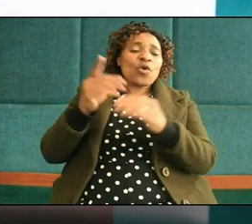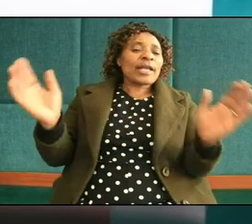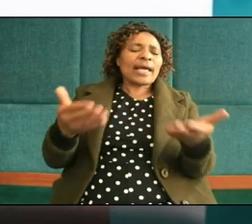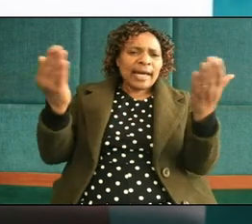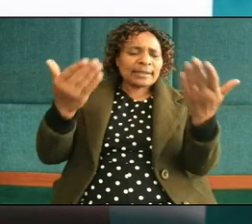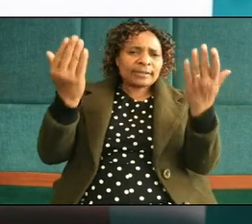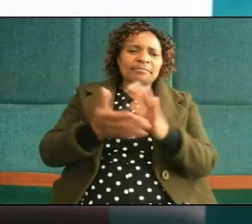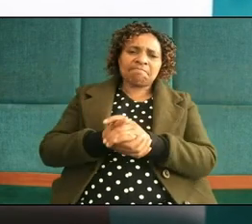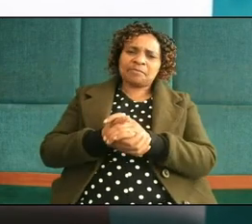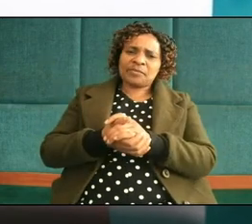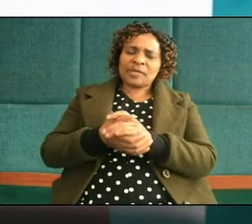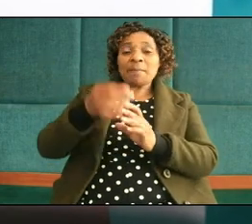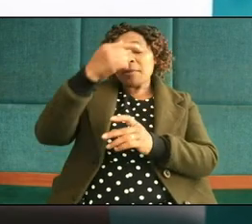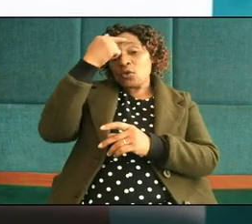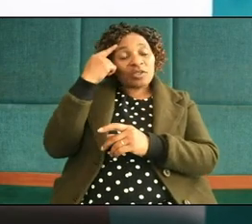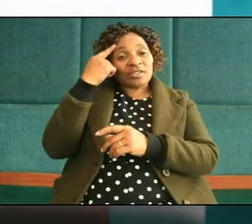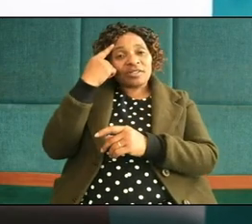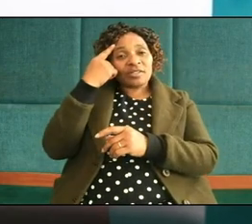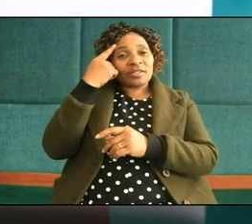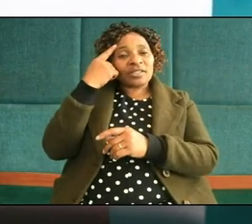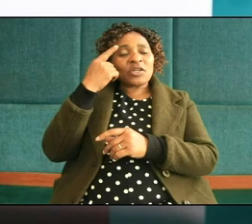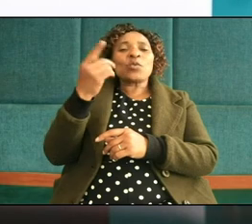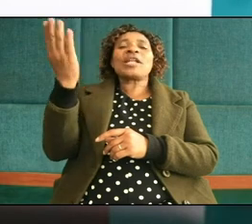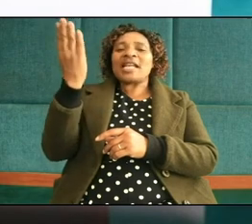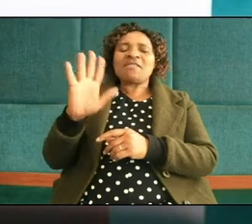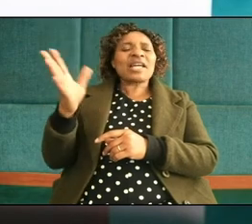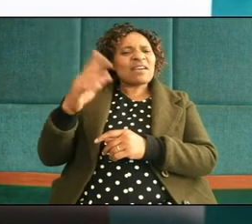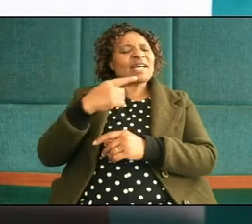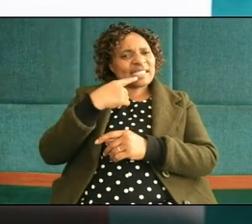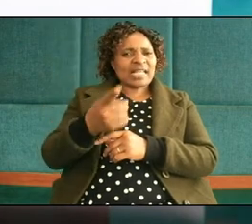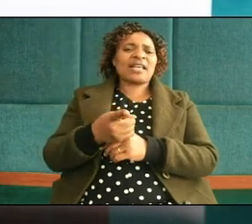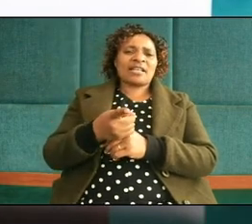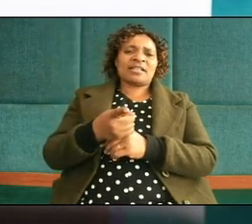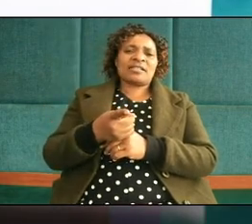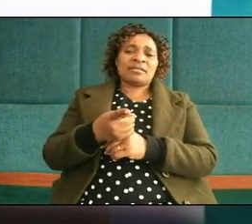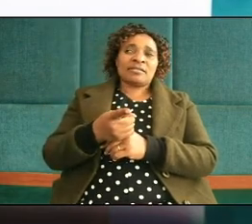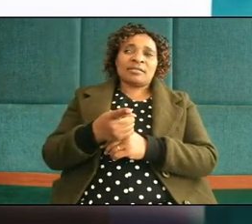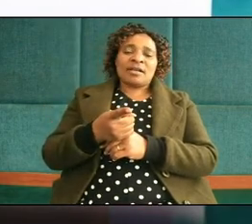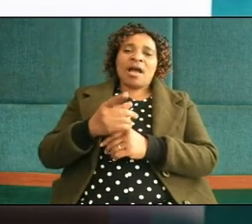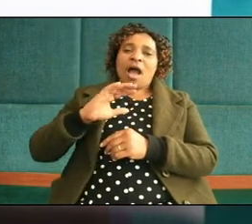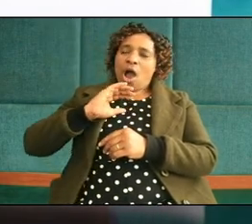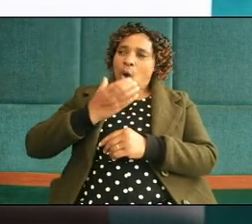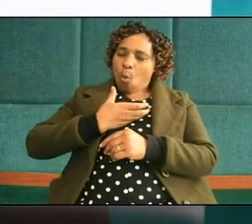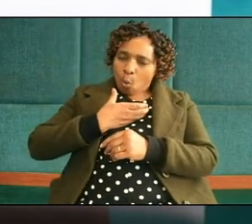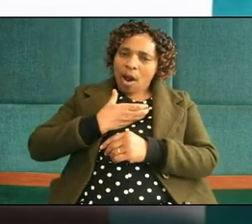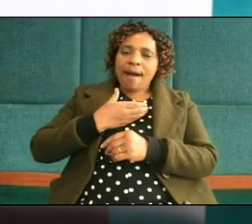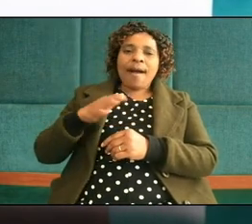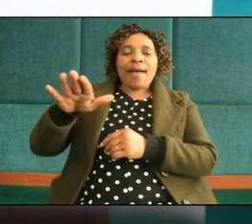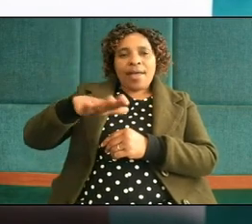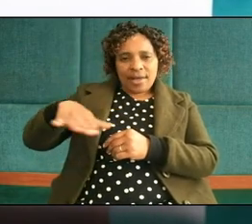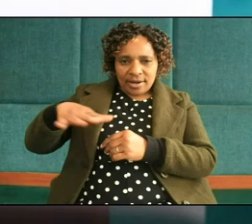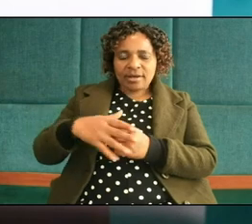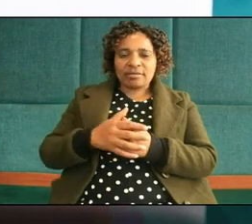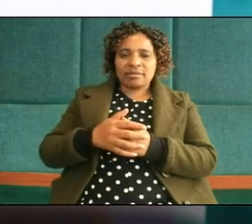it because we will never say that our church is safe praise be